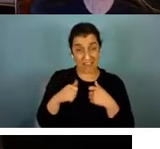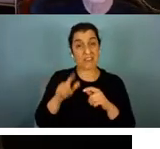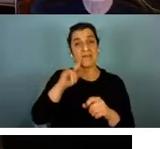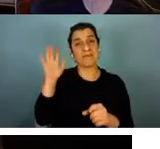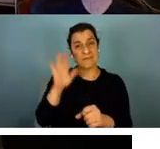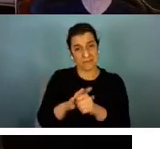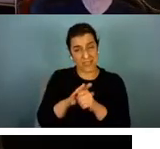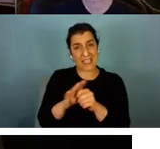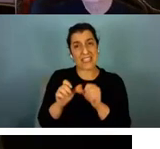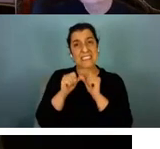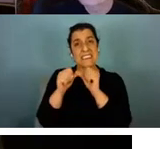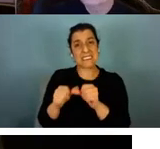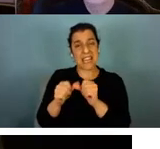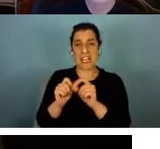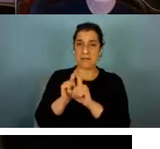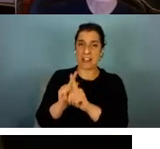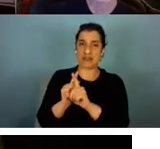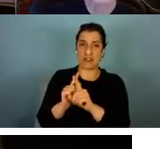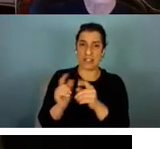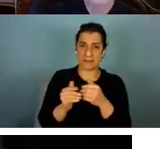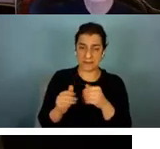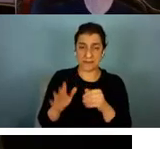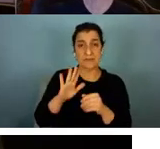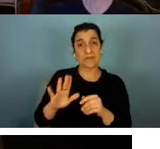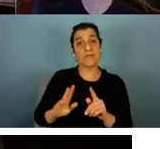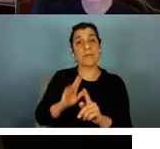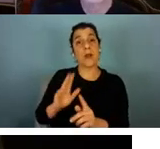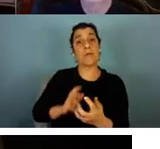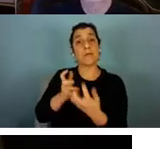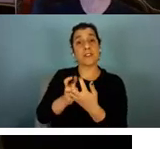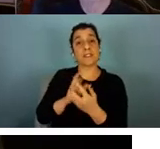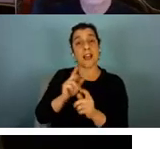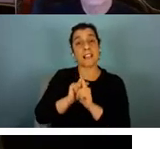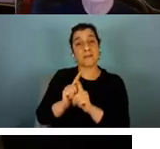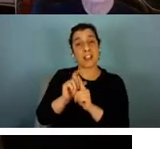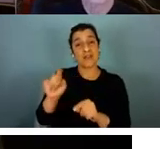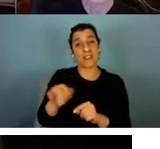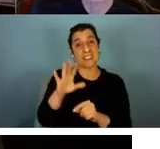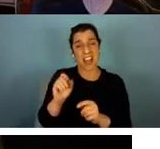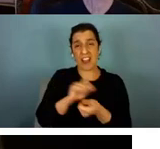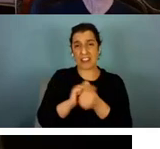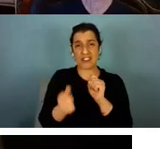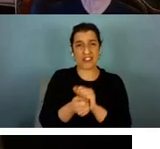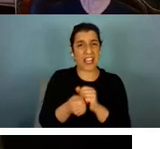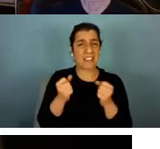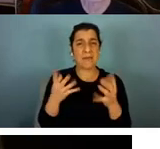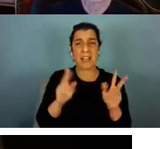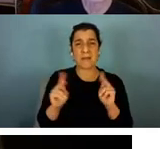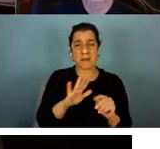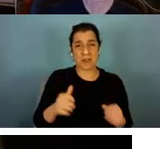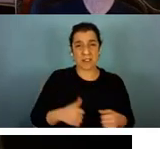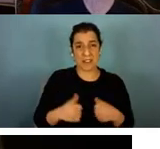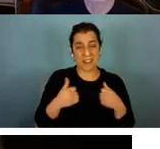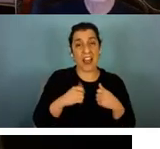and sustained mentoring. Her personalized mentoring style has transformed the lives of many. She was the visionary